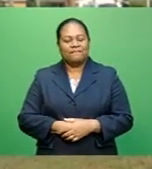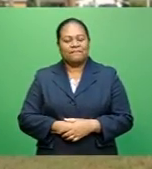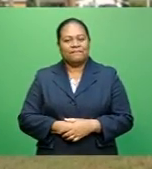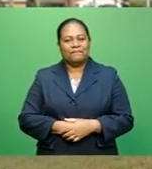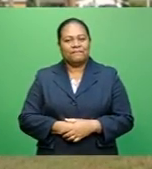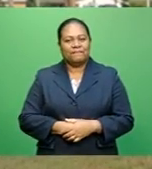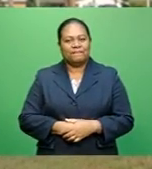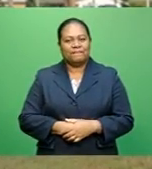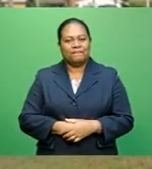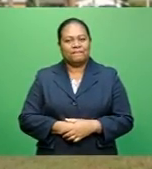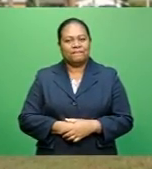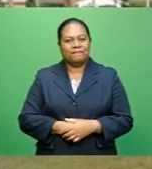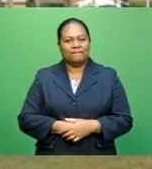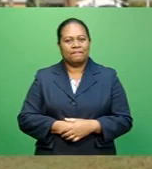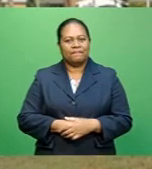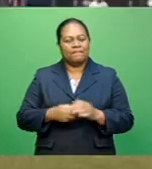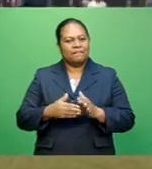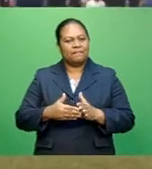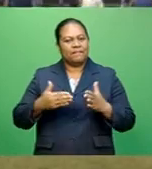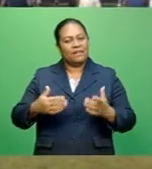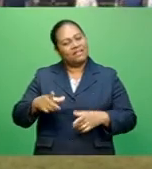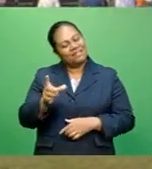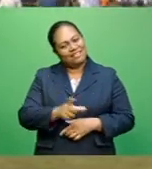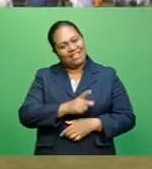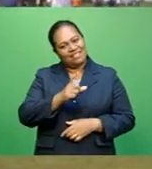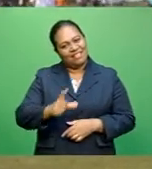the game is canceled.